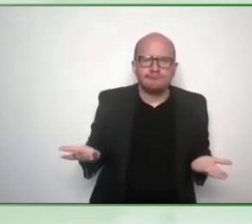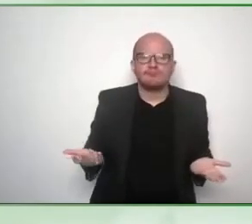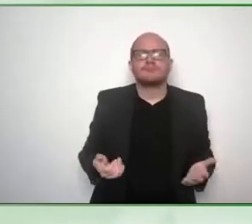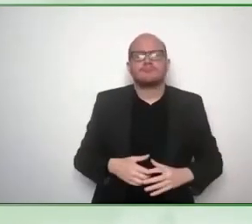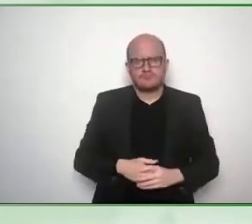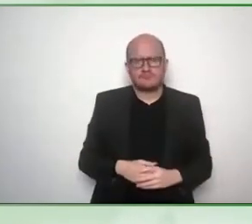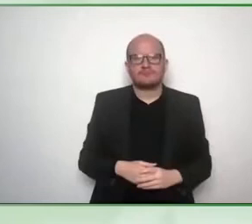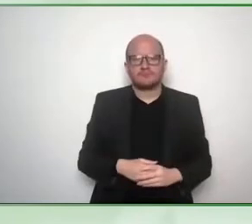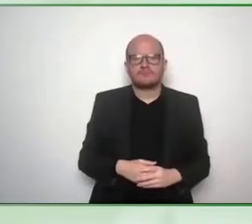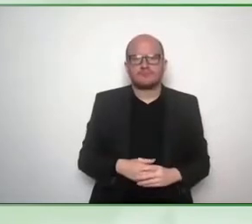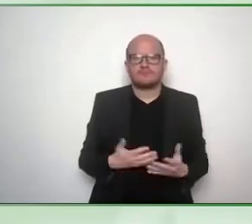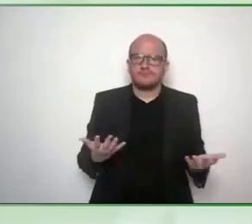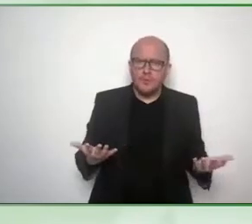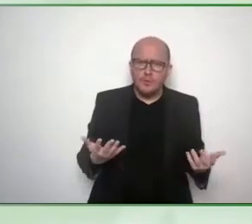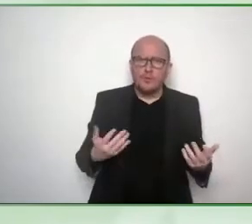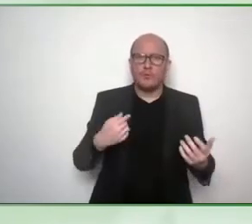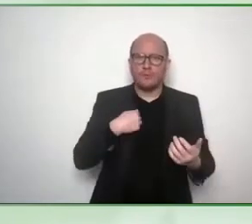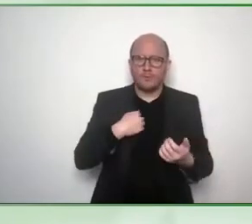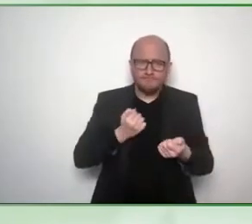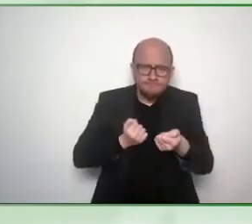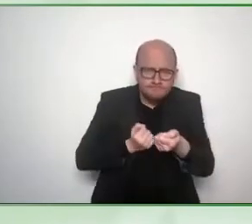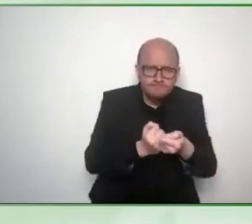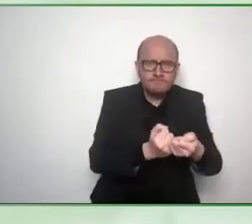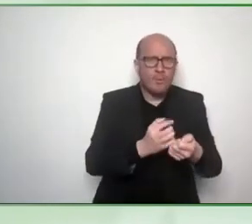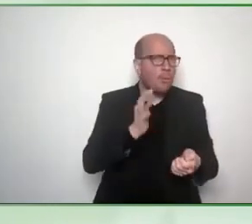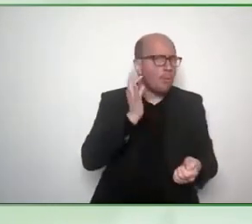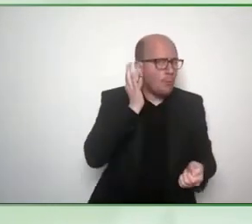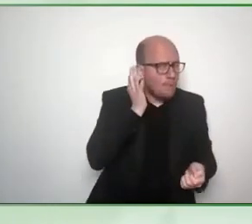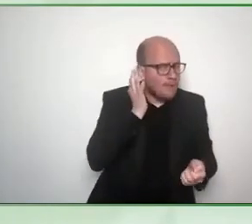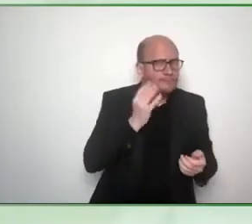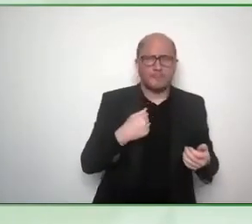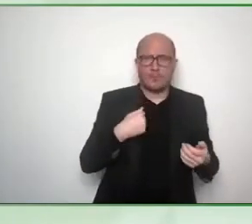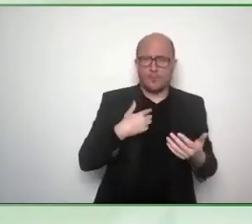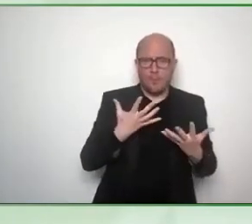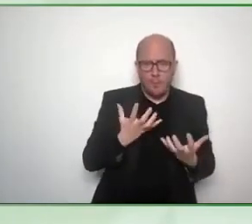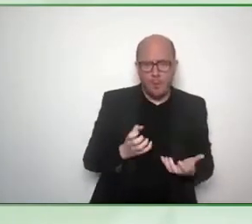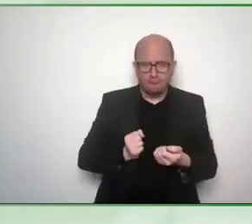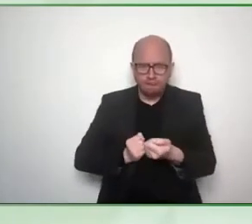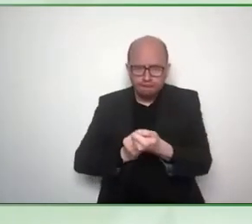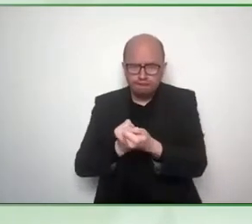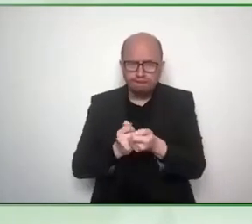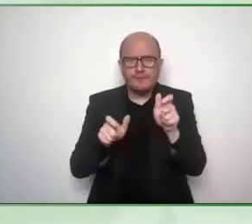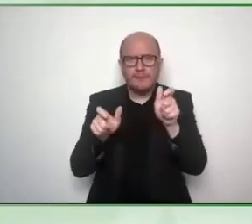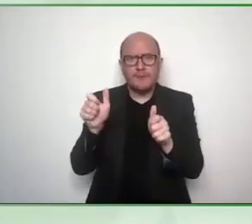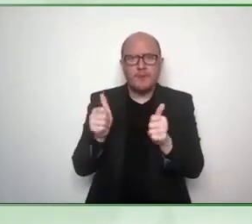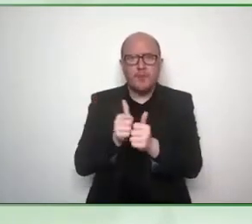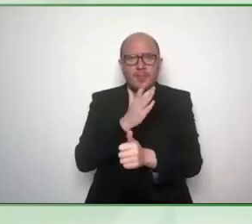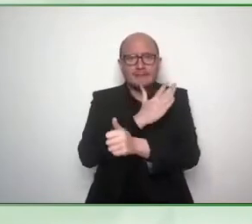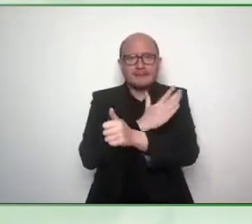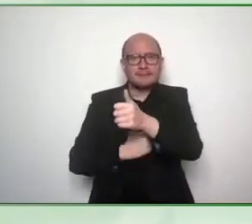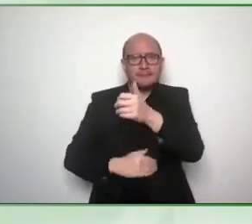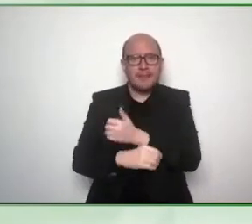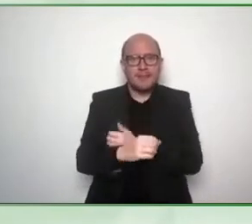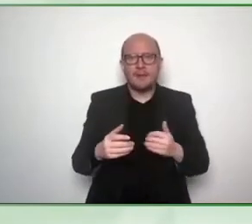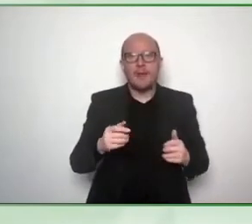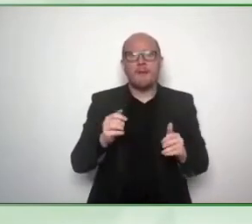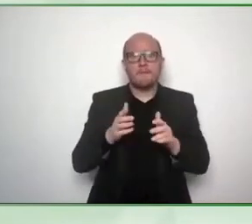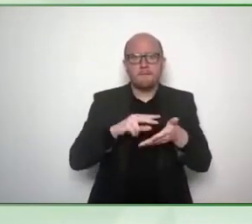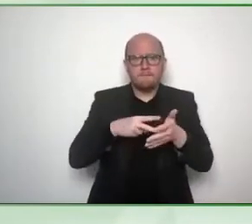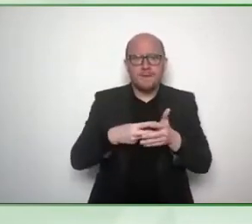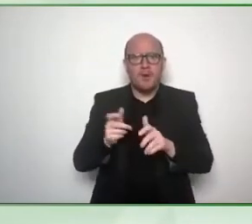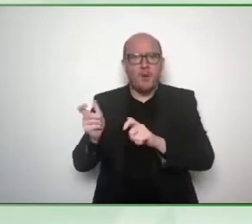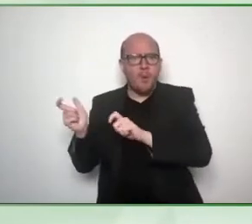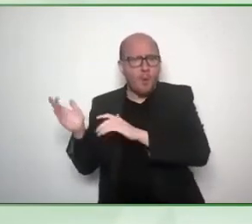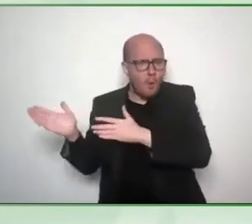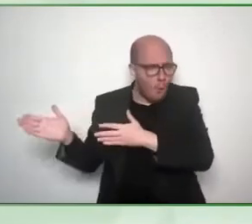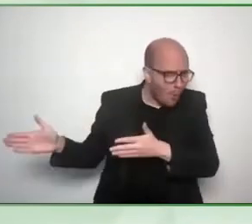women people with disabilities and everyone else to advance to those positions is really really critically important now I've been able to have a lot of success